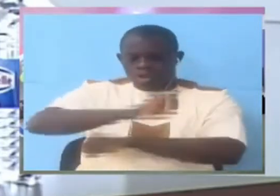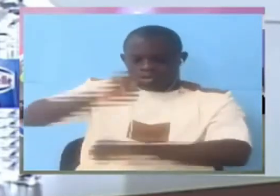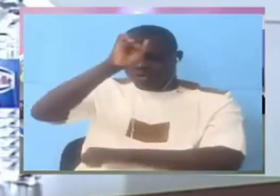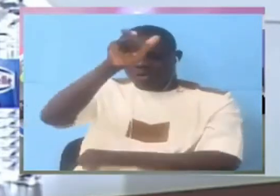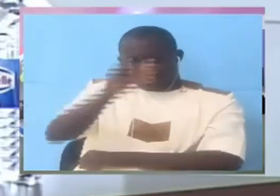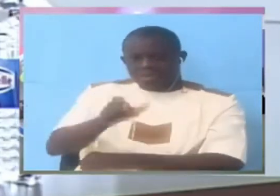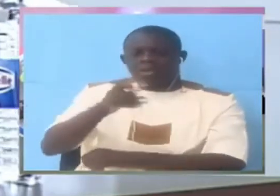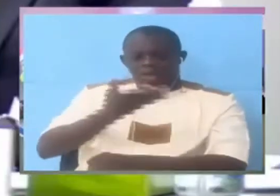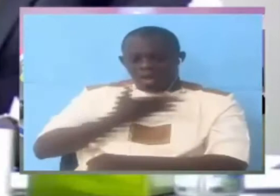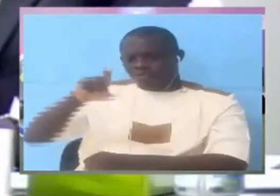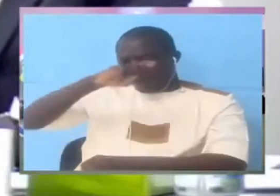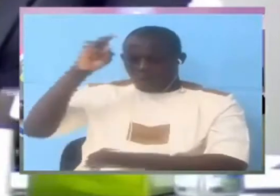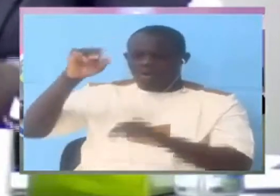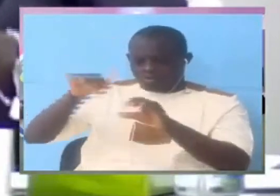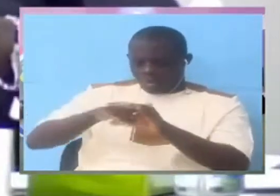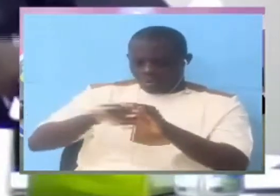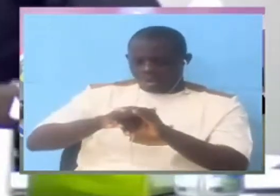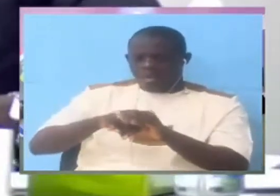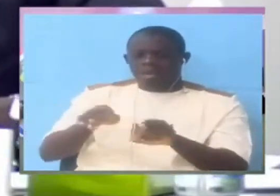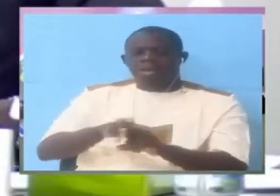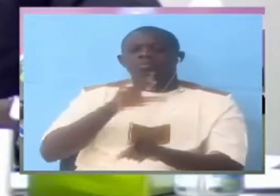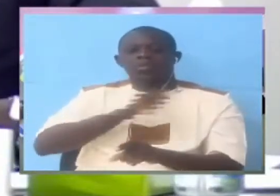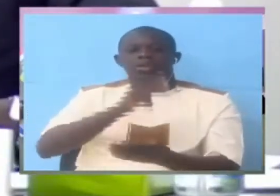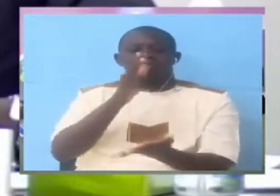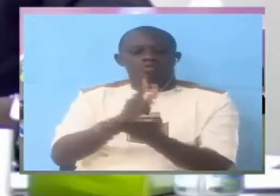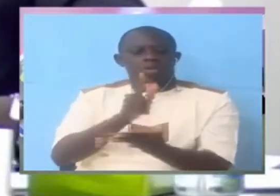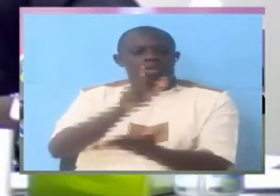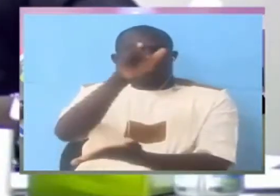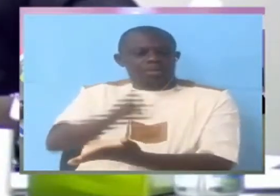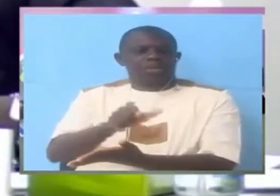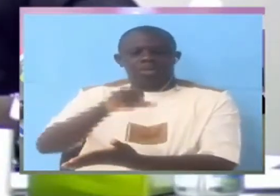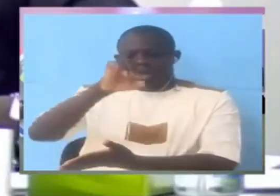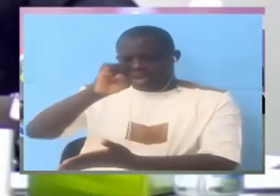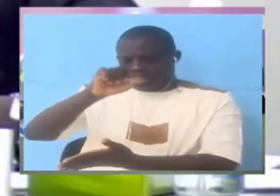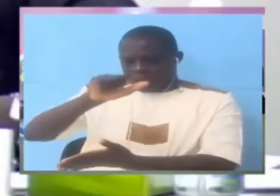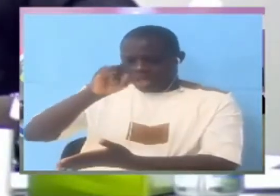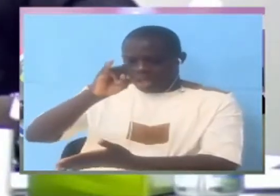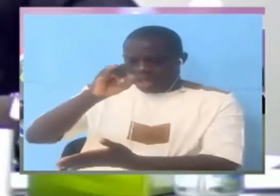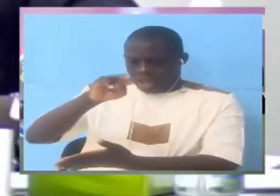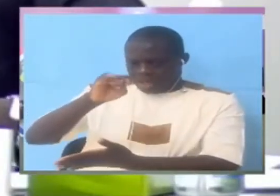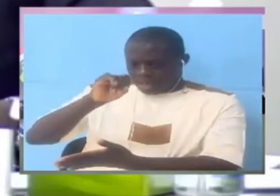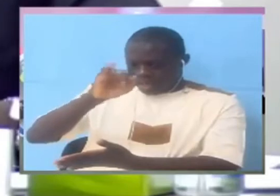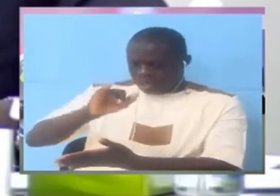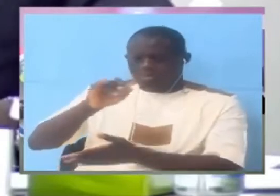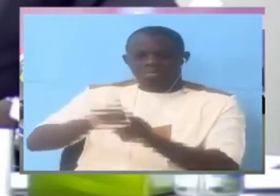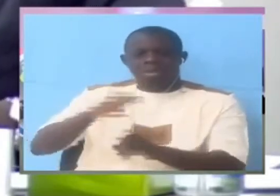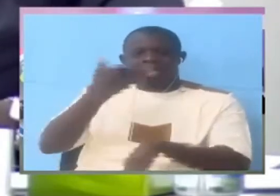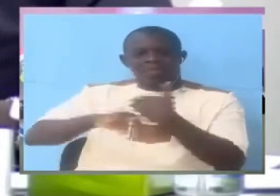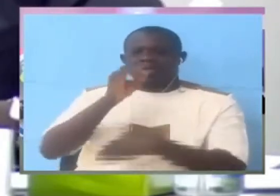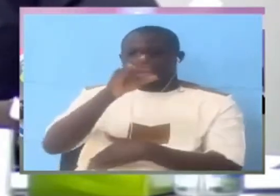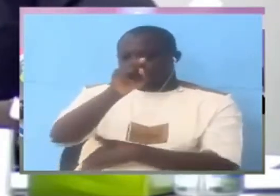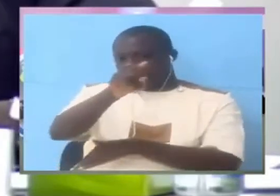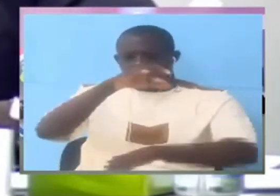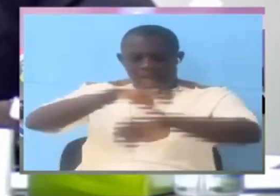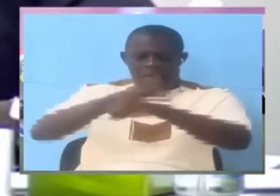even if i was saying if i never said you arrested him saying i was never out on the arrest